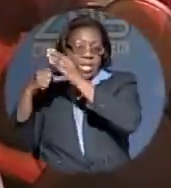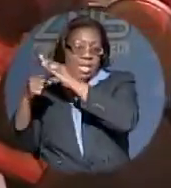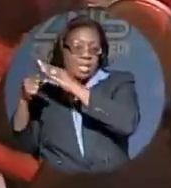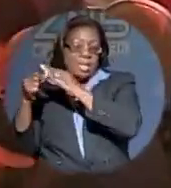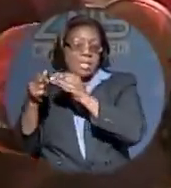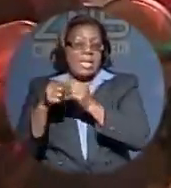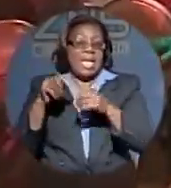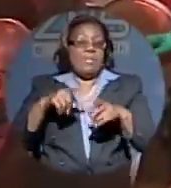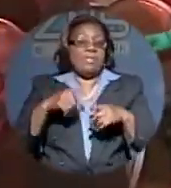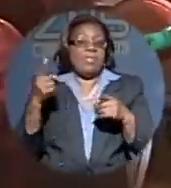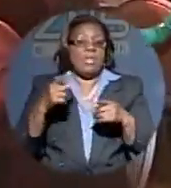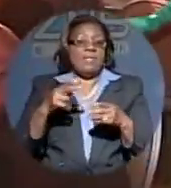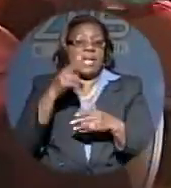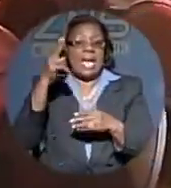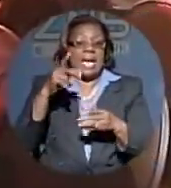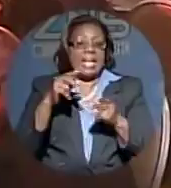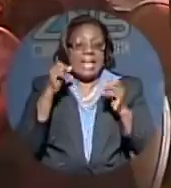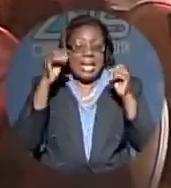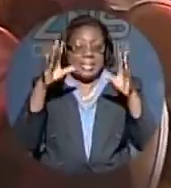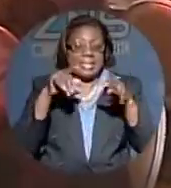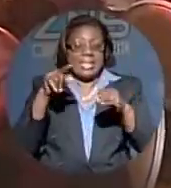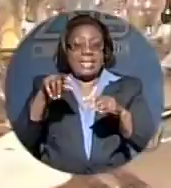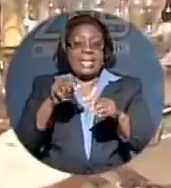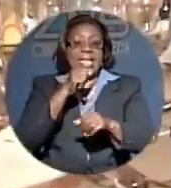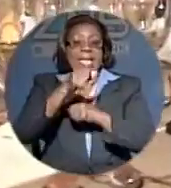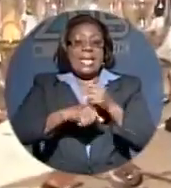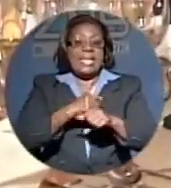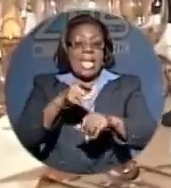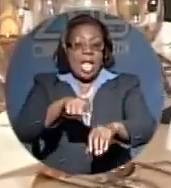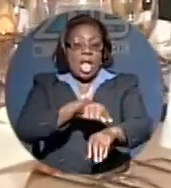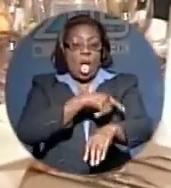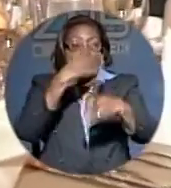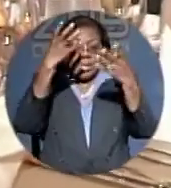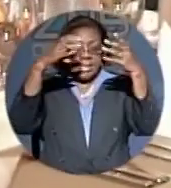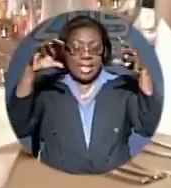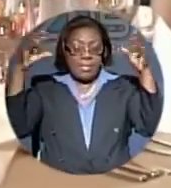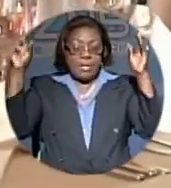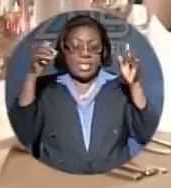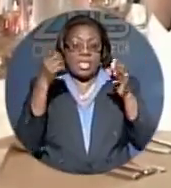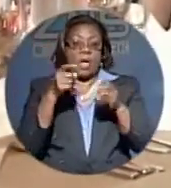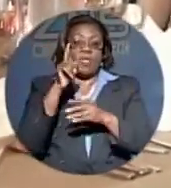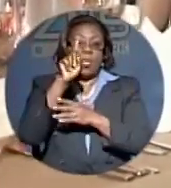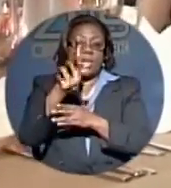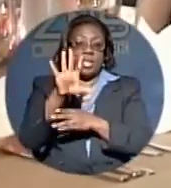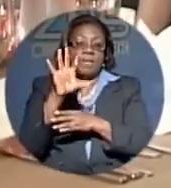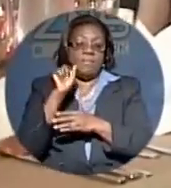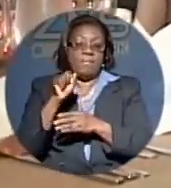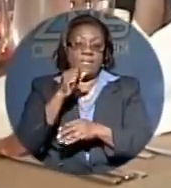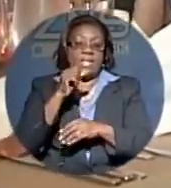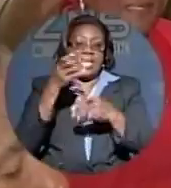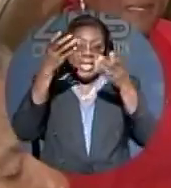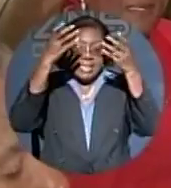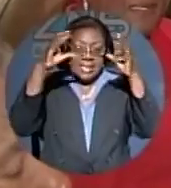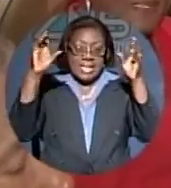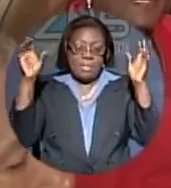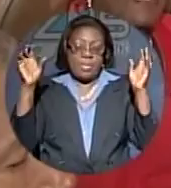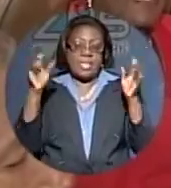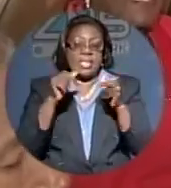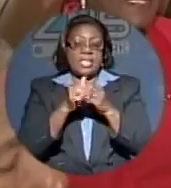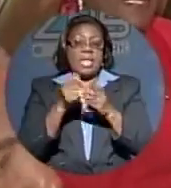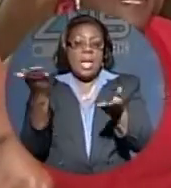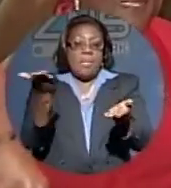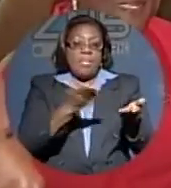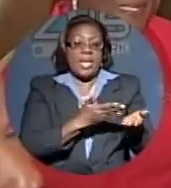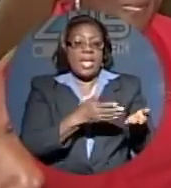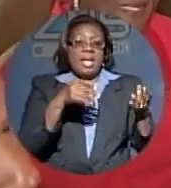It was one of the highlights of the year-long celebrations of the 150th Anniversary, bringing a number of bishops and clergy from throughout the world to